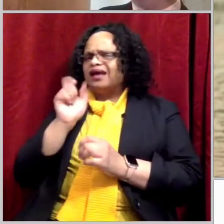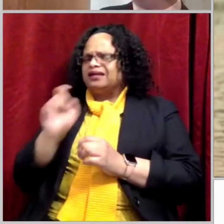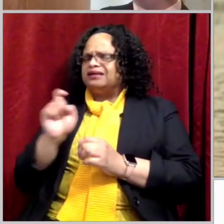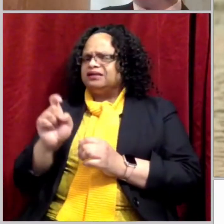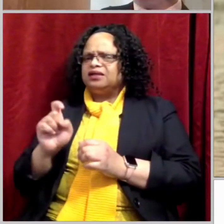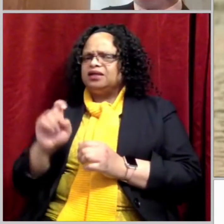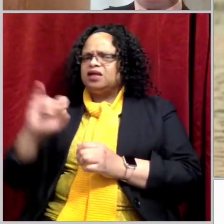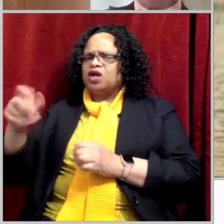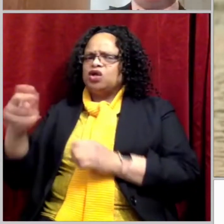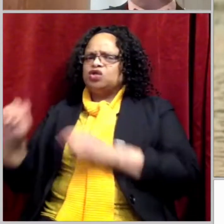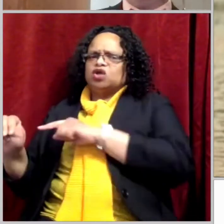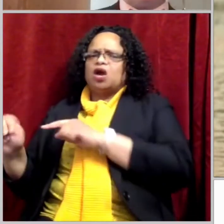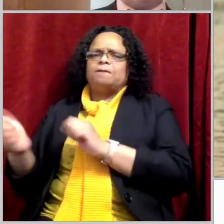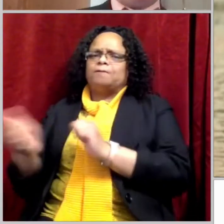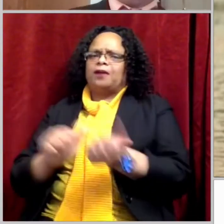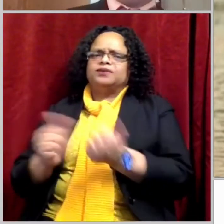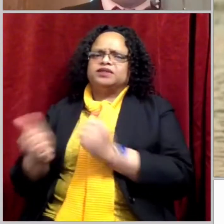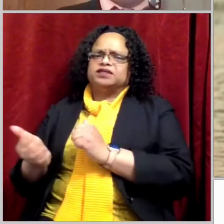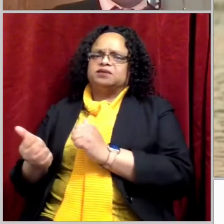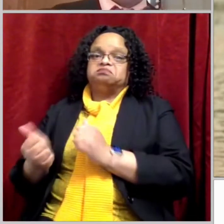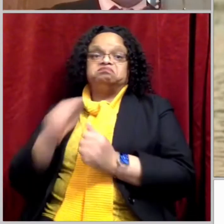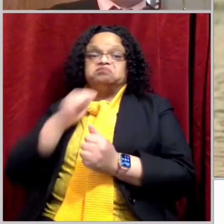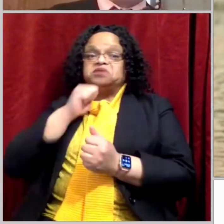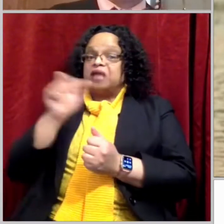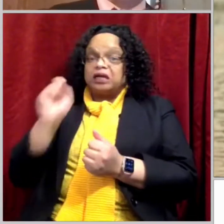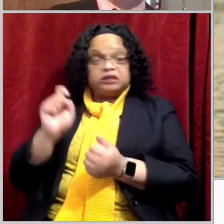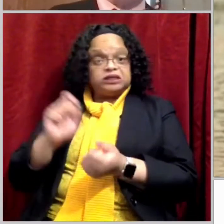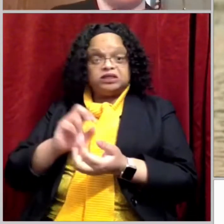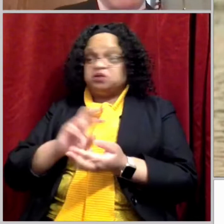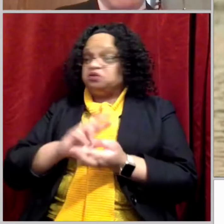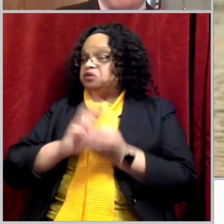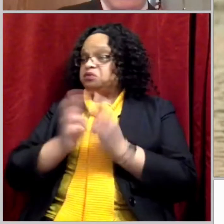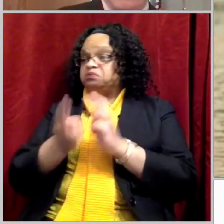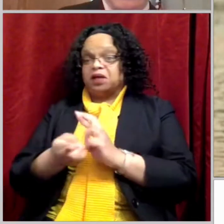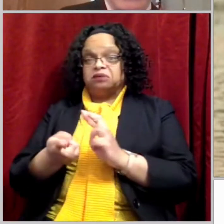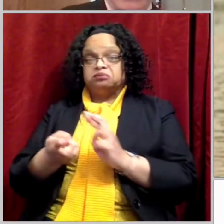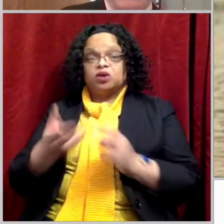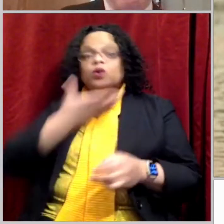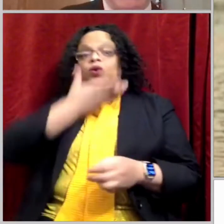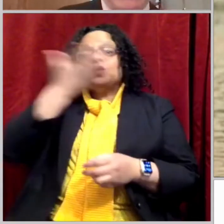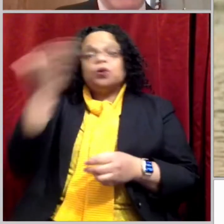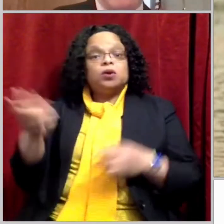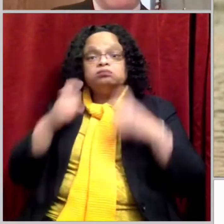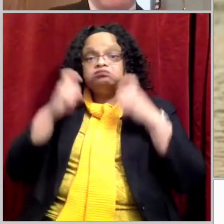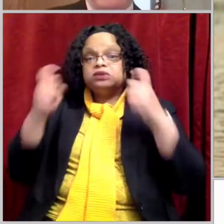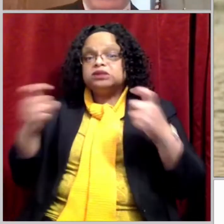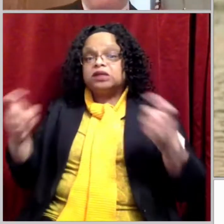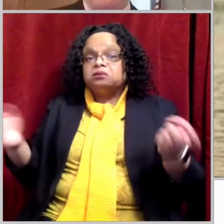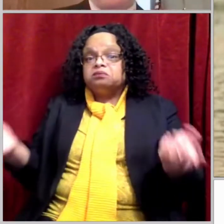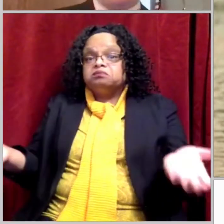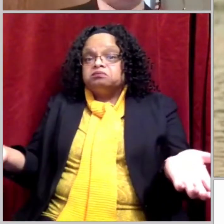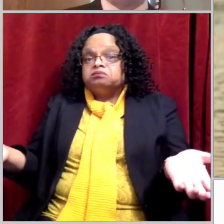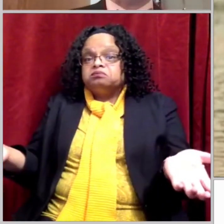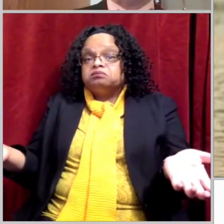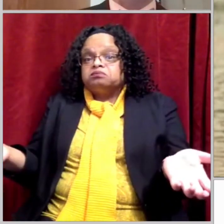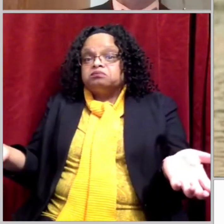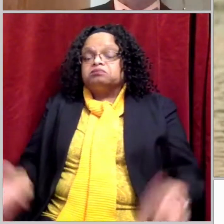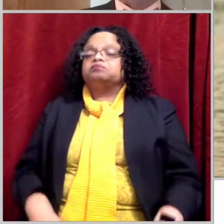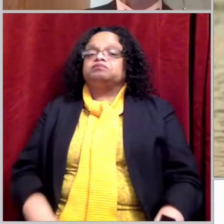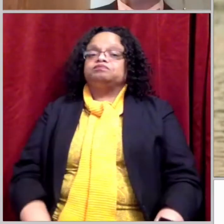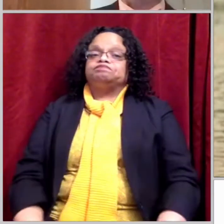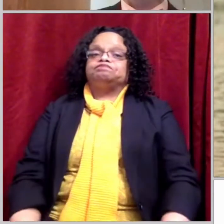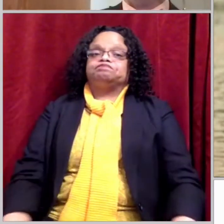requirements. He had nothing to repent of. He had no sins that he needed to have forgiven.